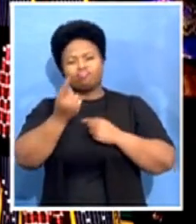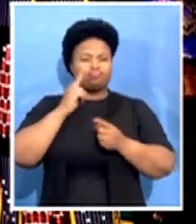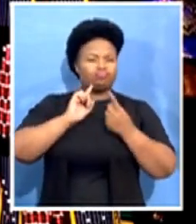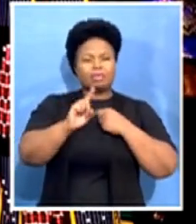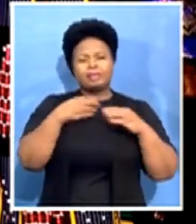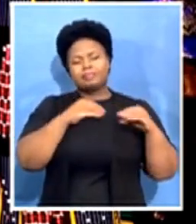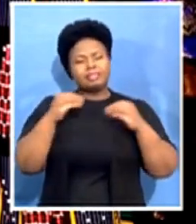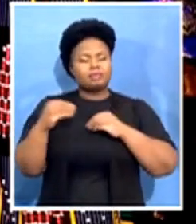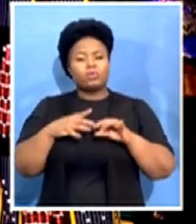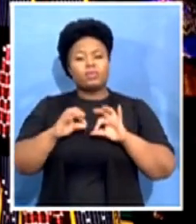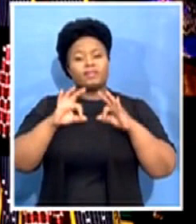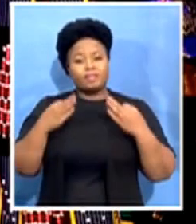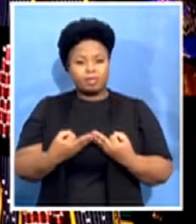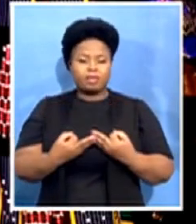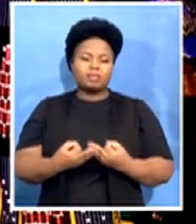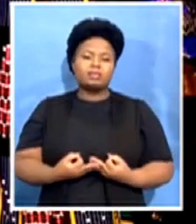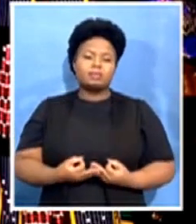wished to happen.